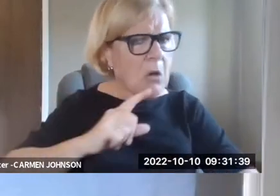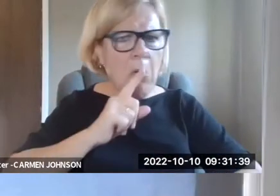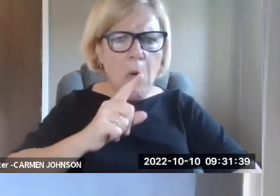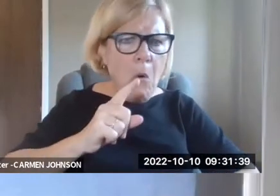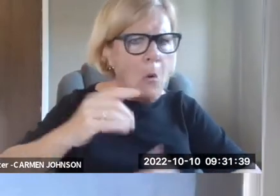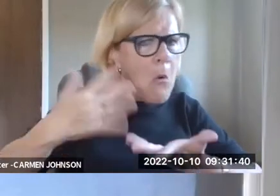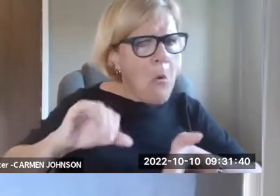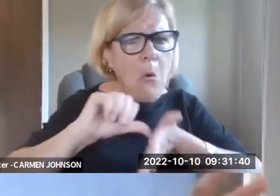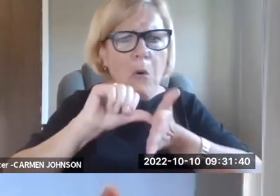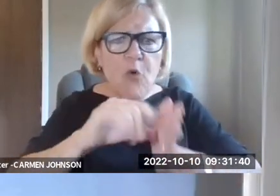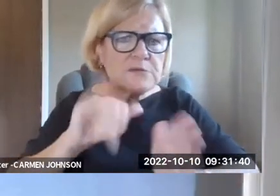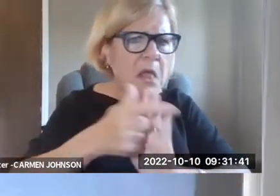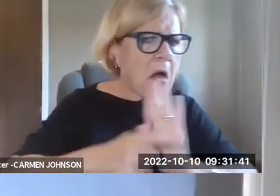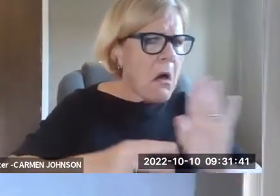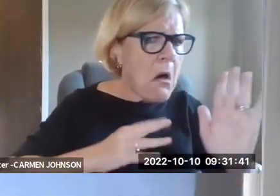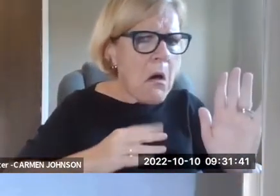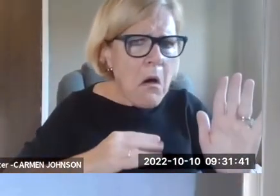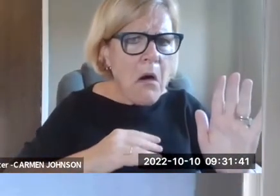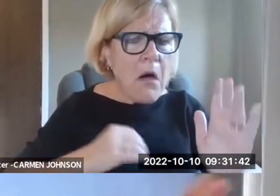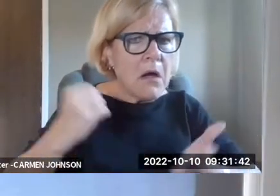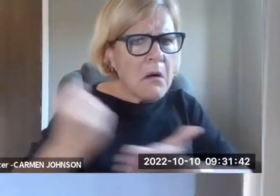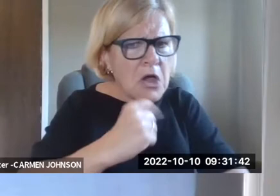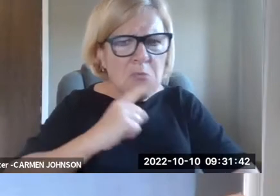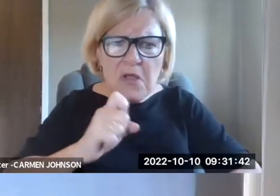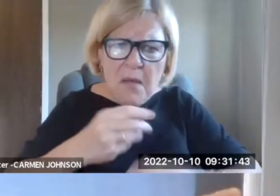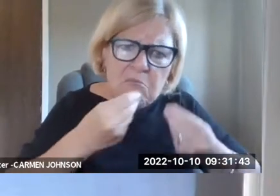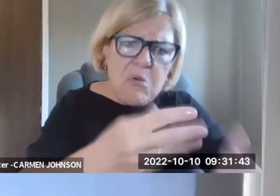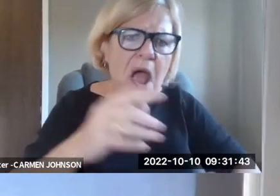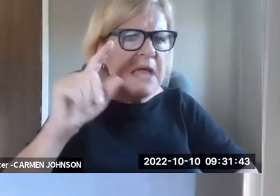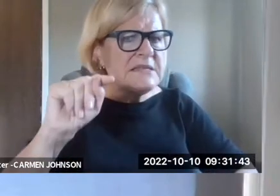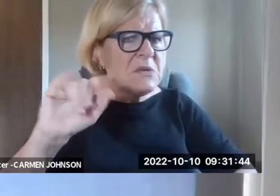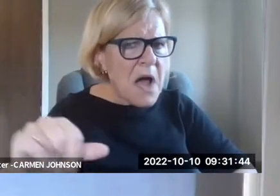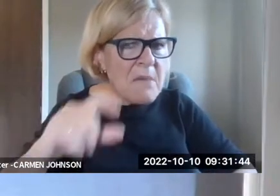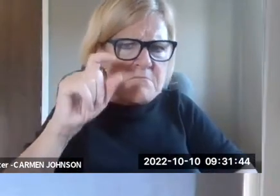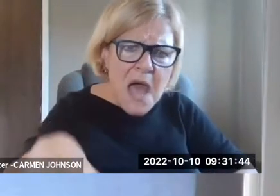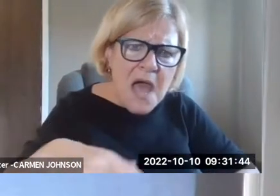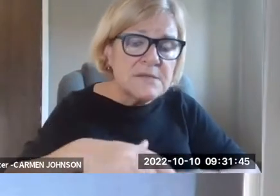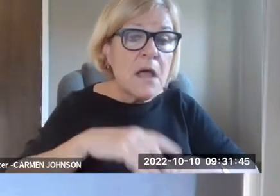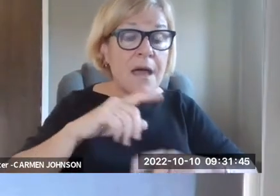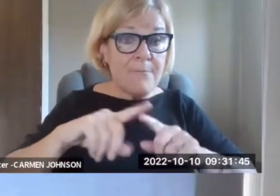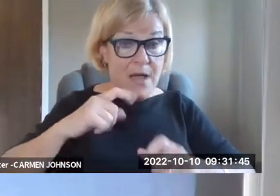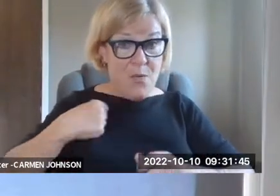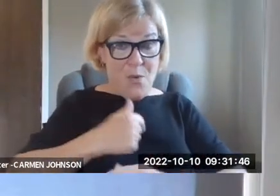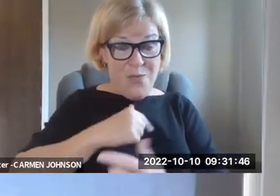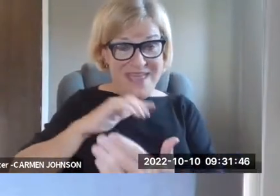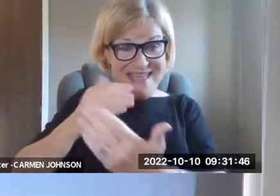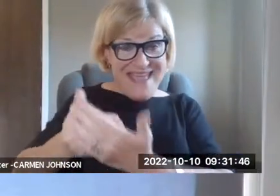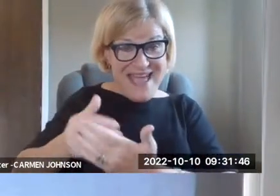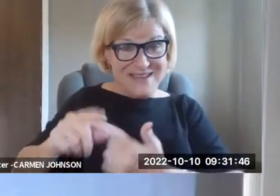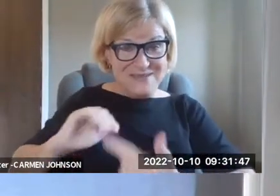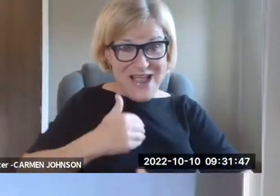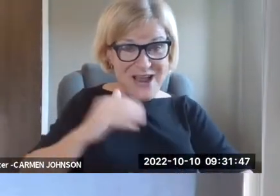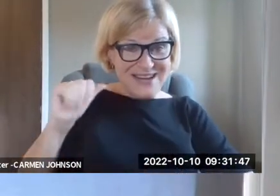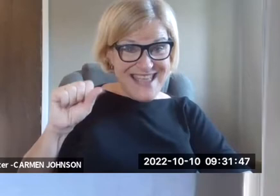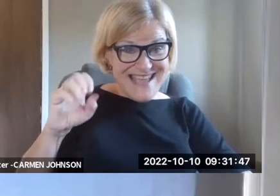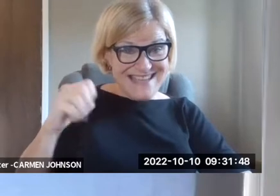decisions where the, where courts held, you know, believing themselves to be really enforcing this law. Darn it,